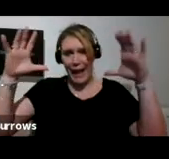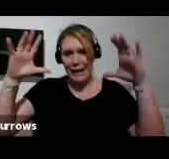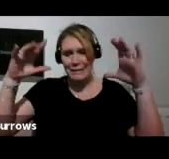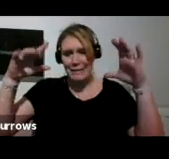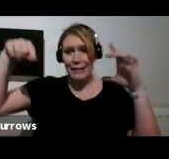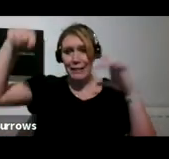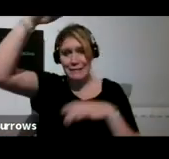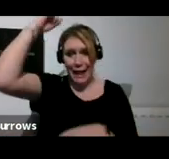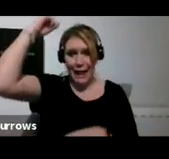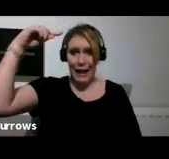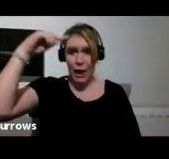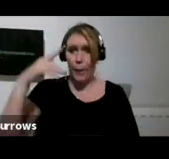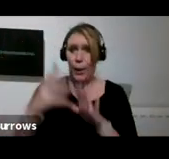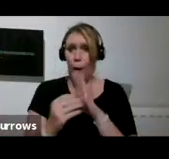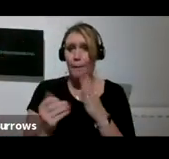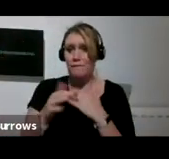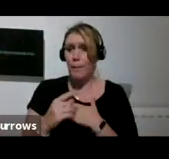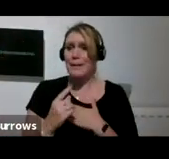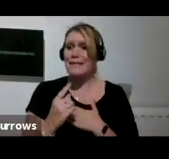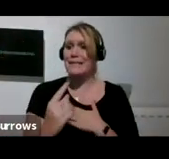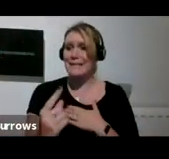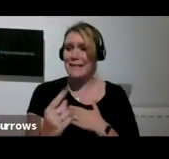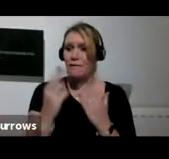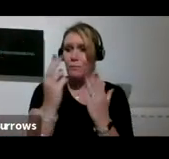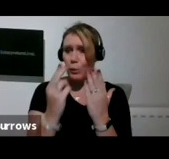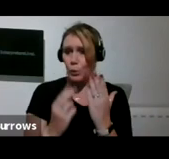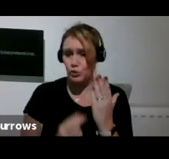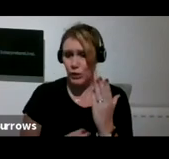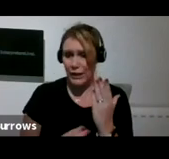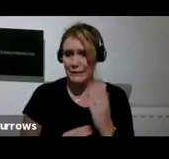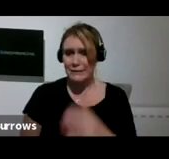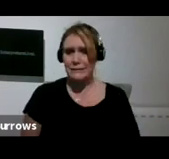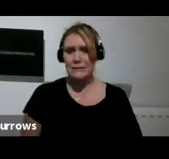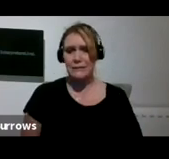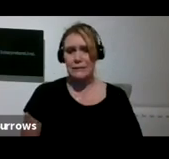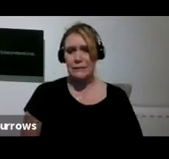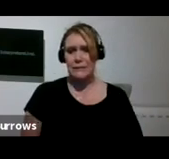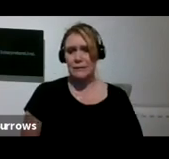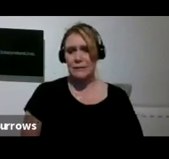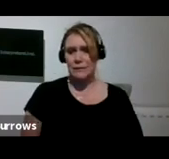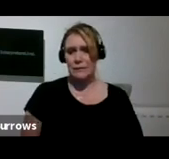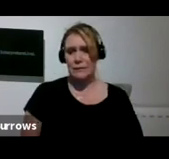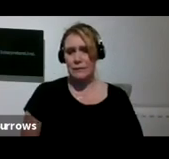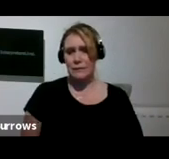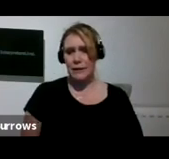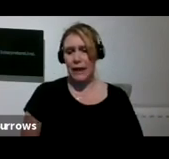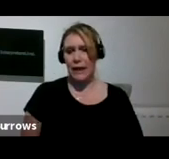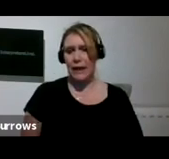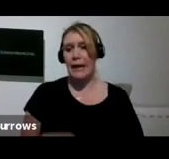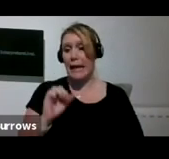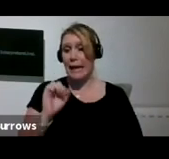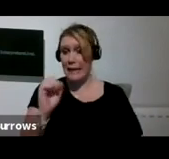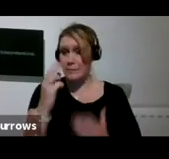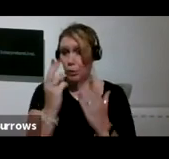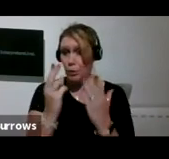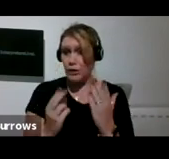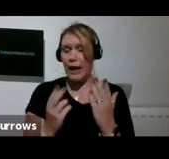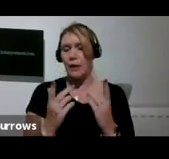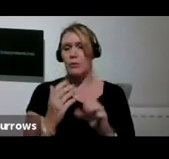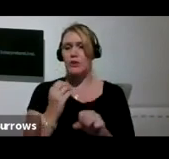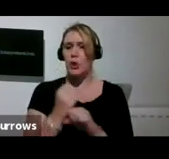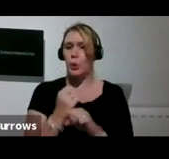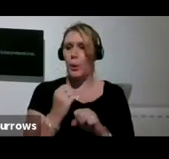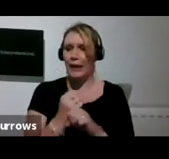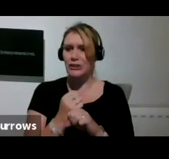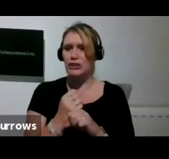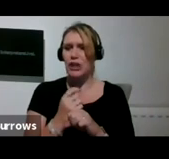from his self portrait. And it was done, his portrait was done in gouache and watercolour and black pencil. So I had to try